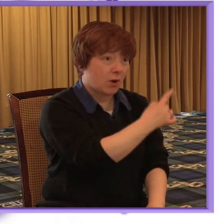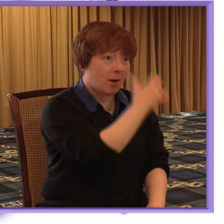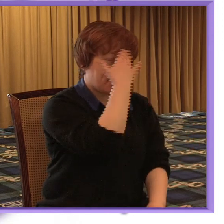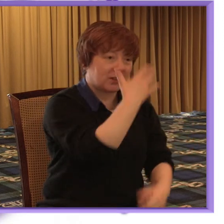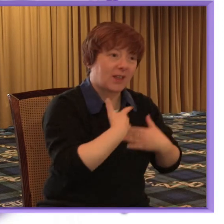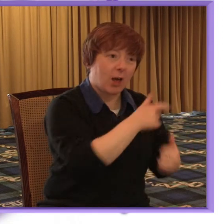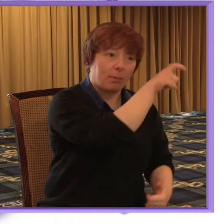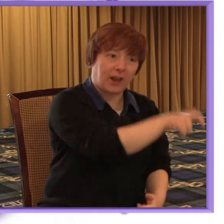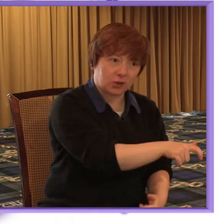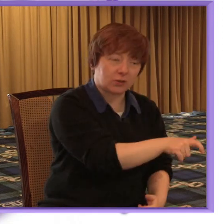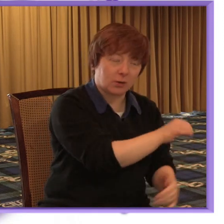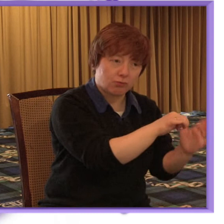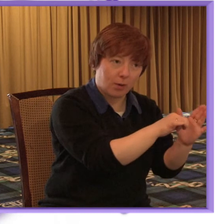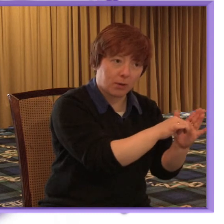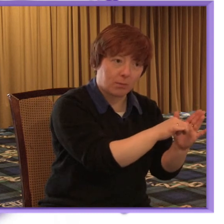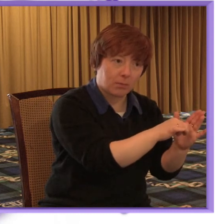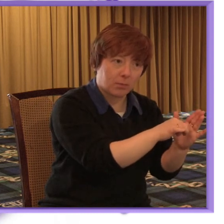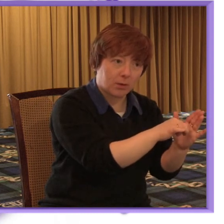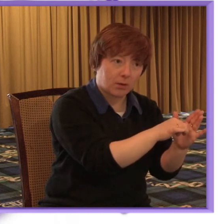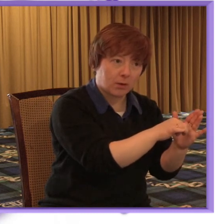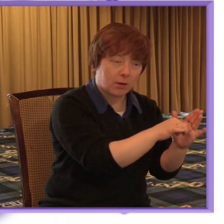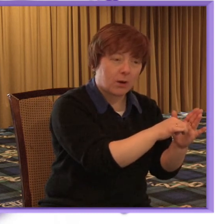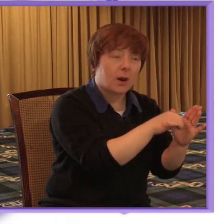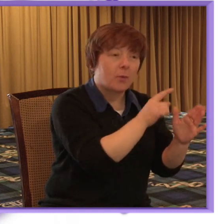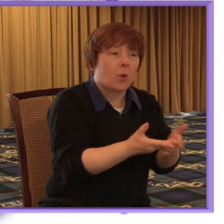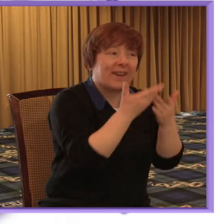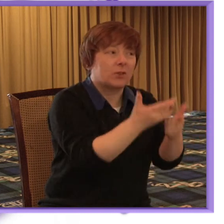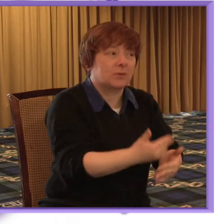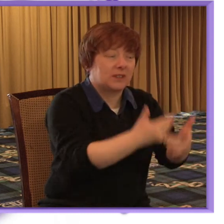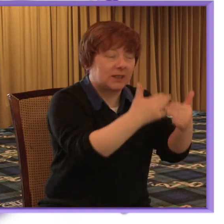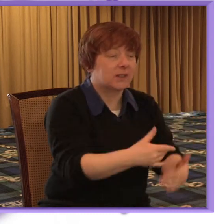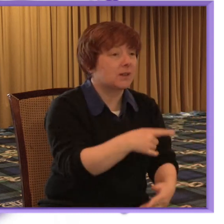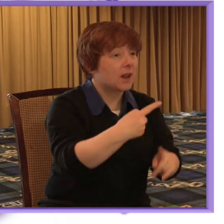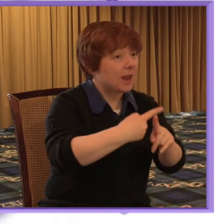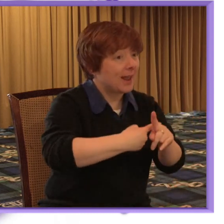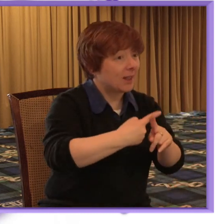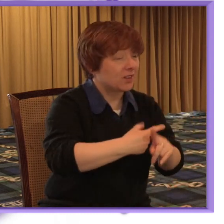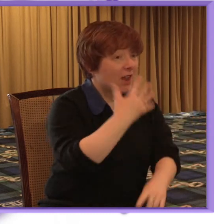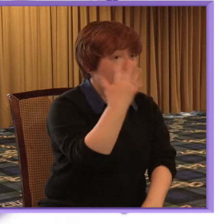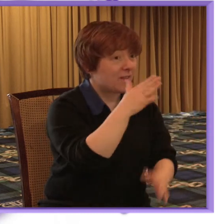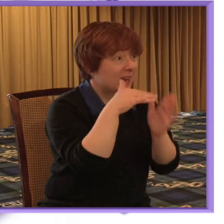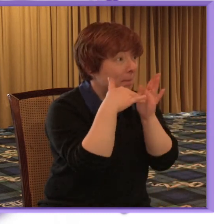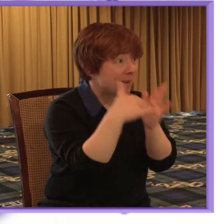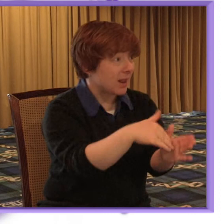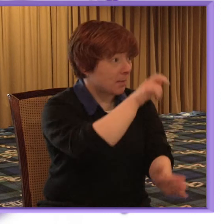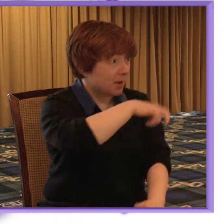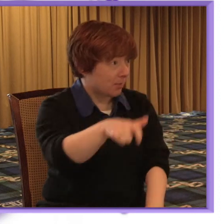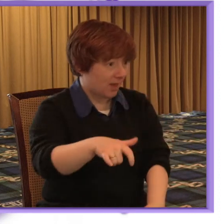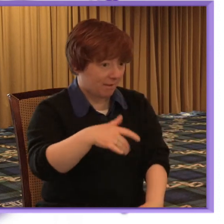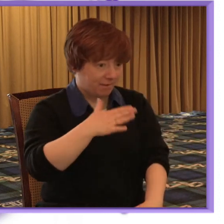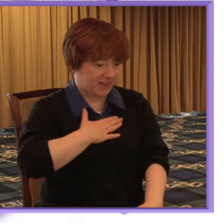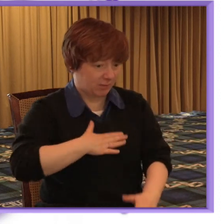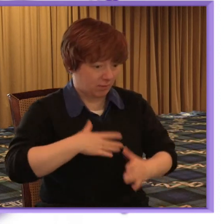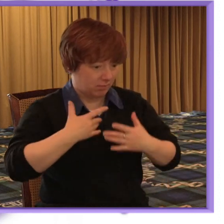mental health problems I'm going to be again throughout small statistics that in England 15 million people have a long-term condition a physical